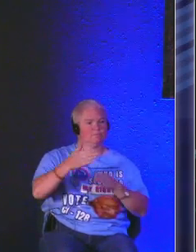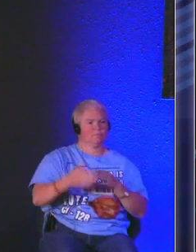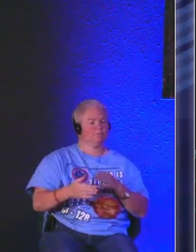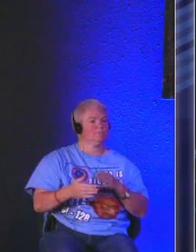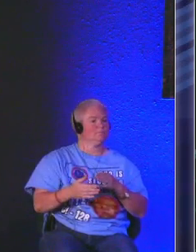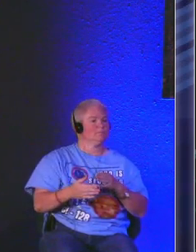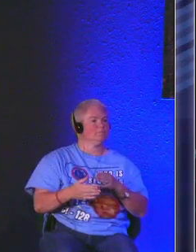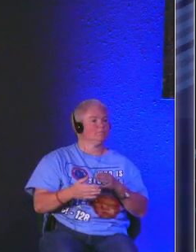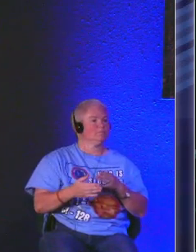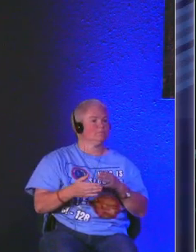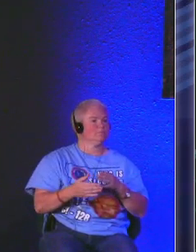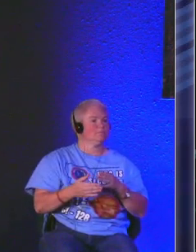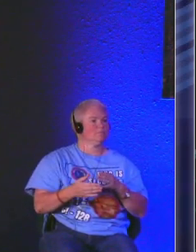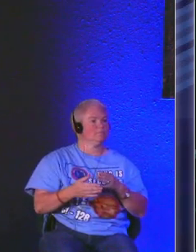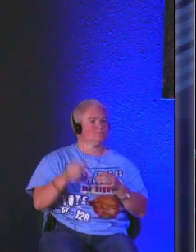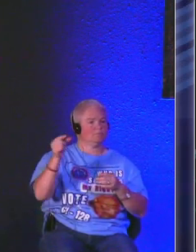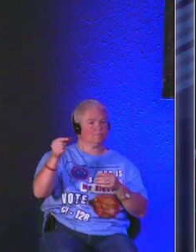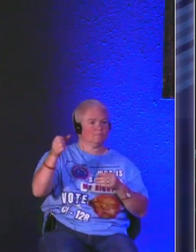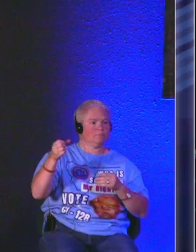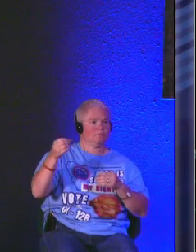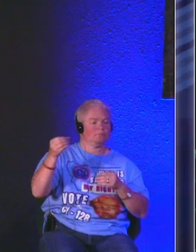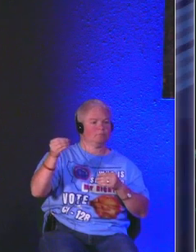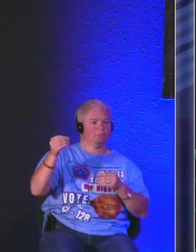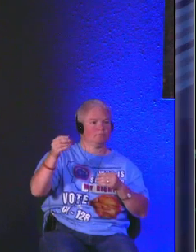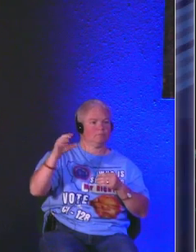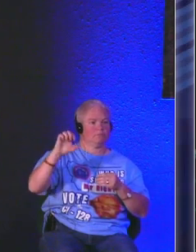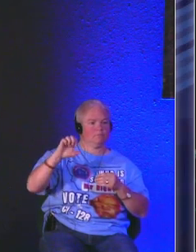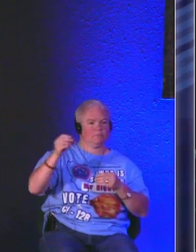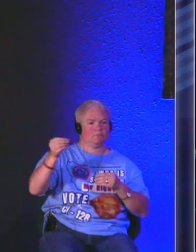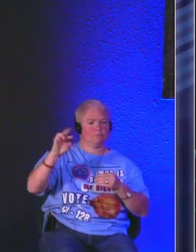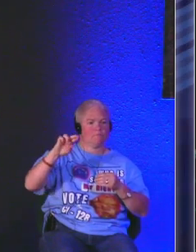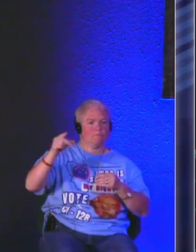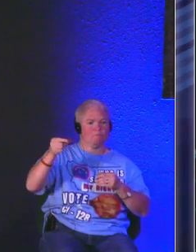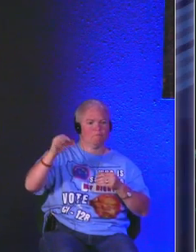finally miss georgia would you present that